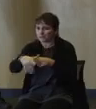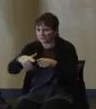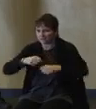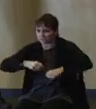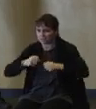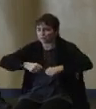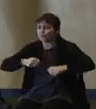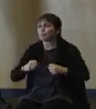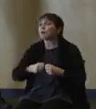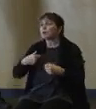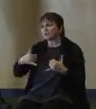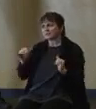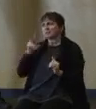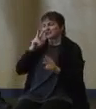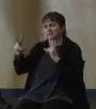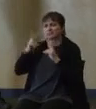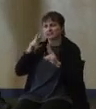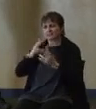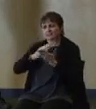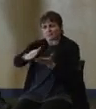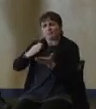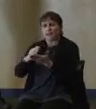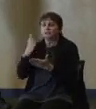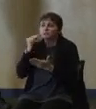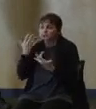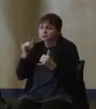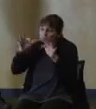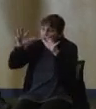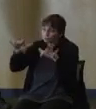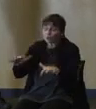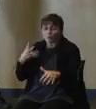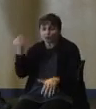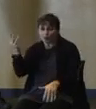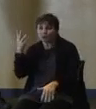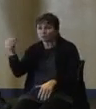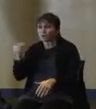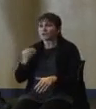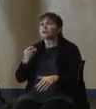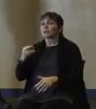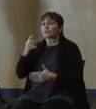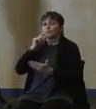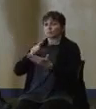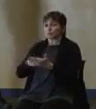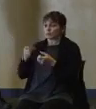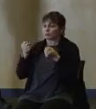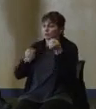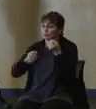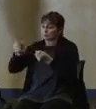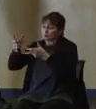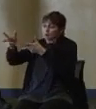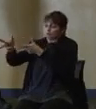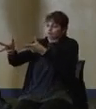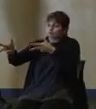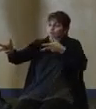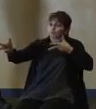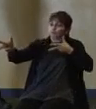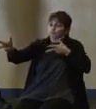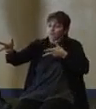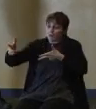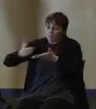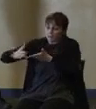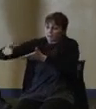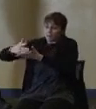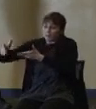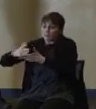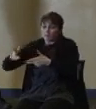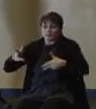some areas because there is still snow falling. Please try not to pass the plow team convoy. Governor went through a